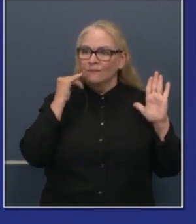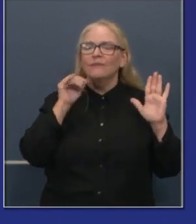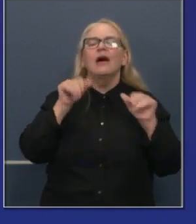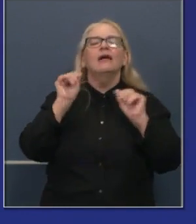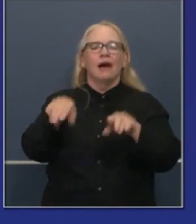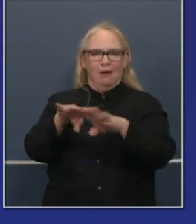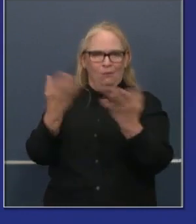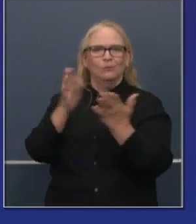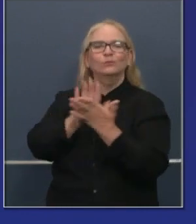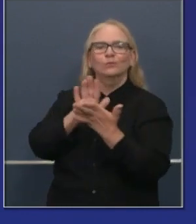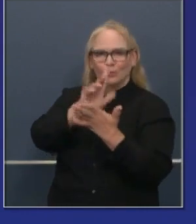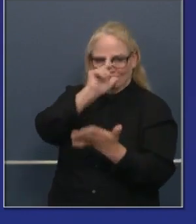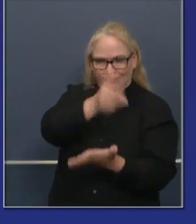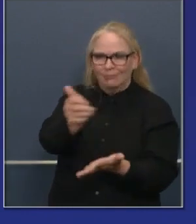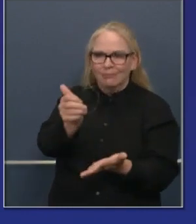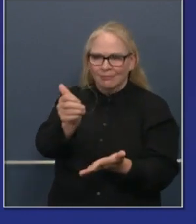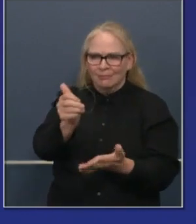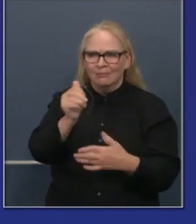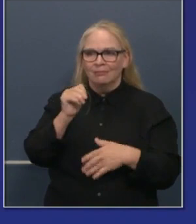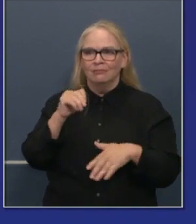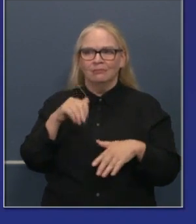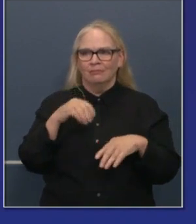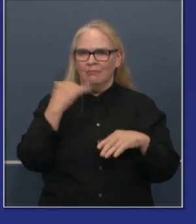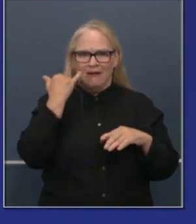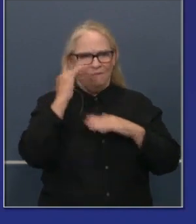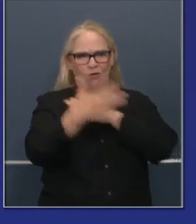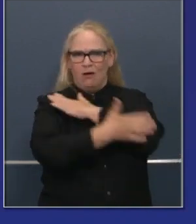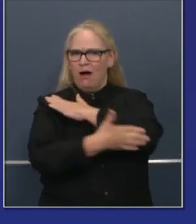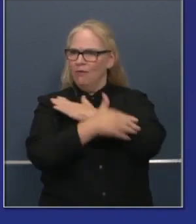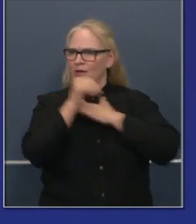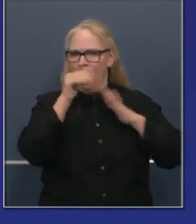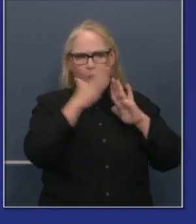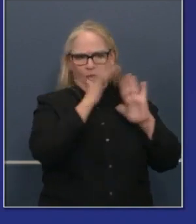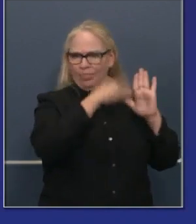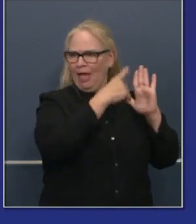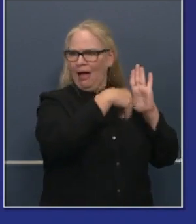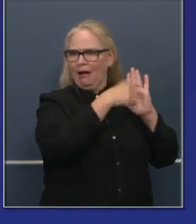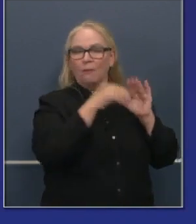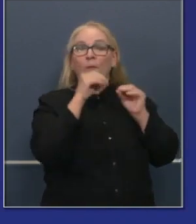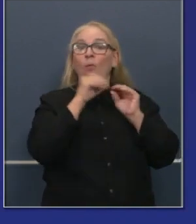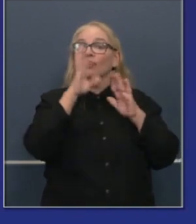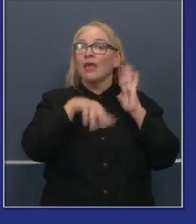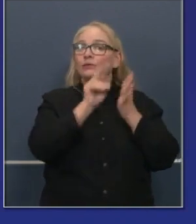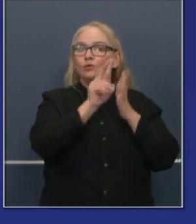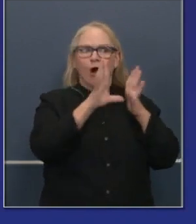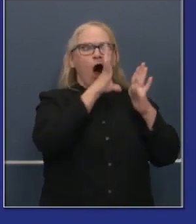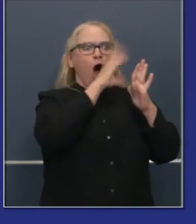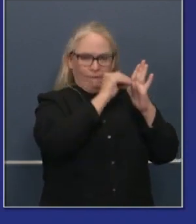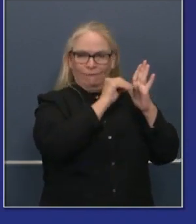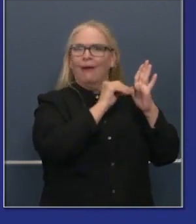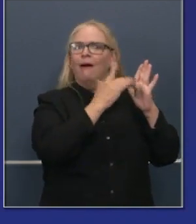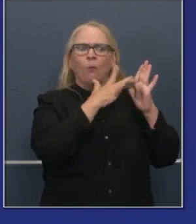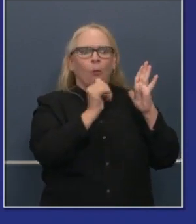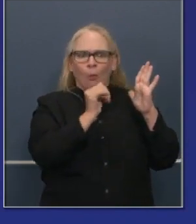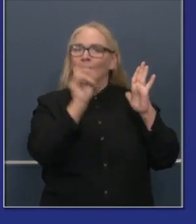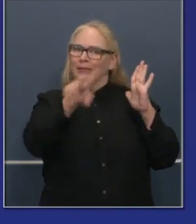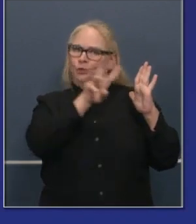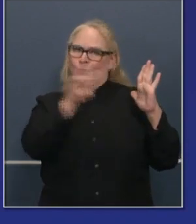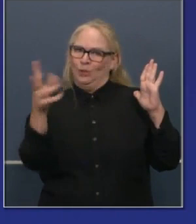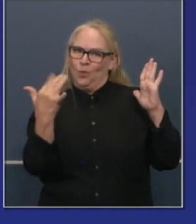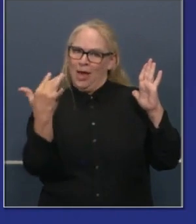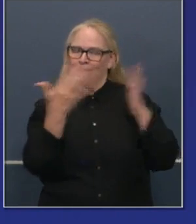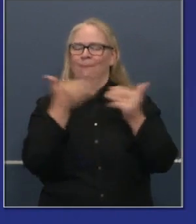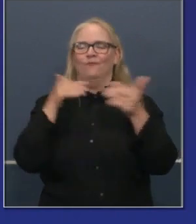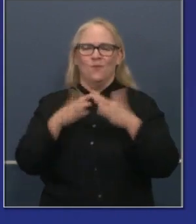your schools. However, schools that don't meet this requirement, they must begin the school year